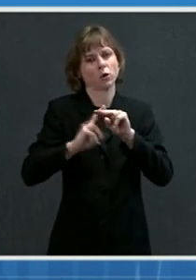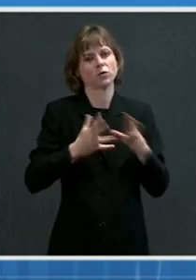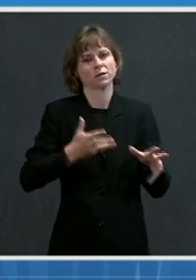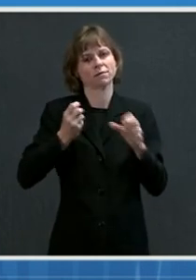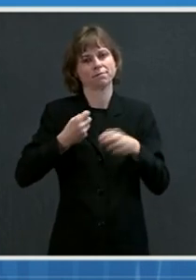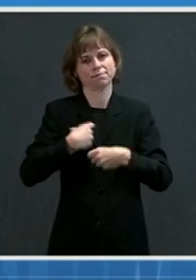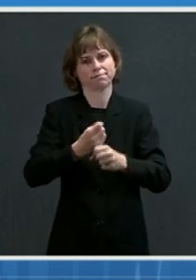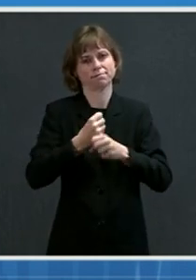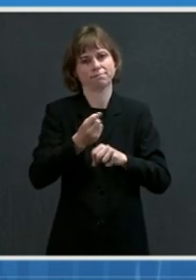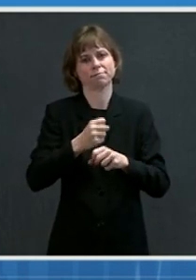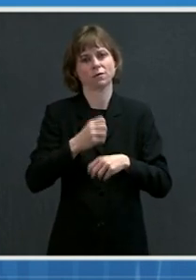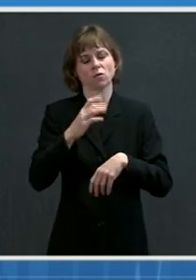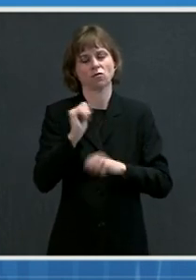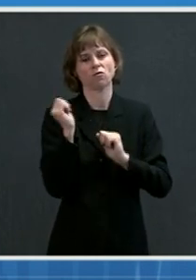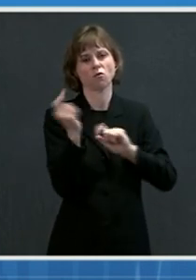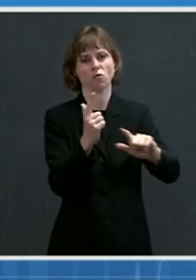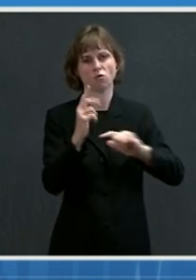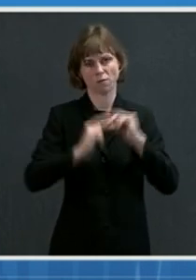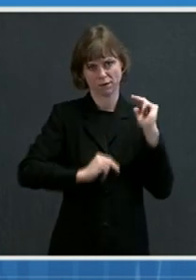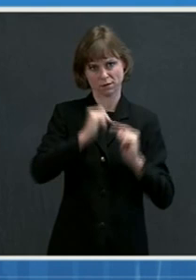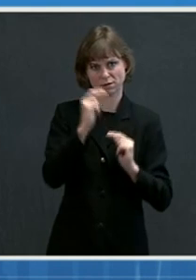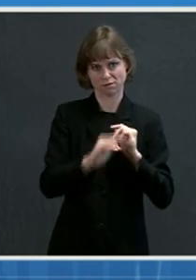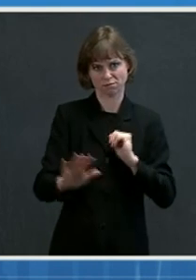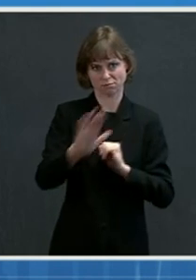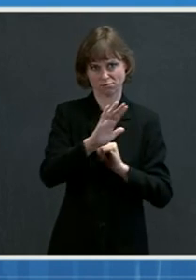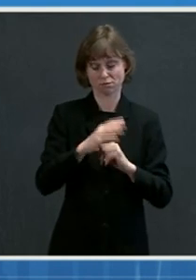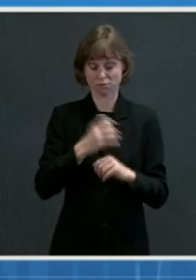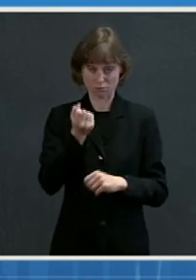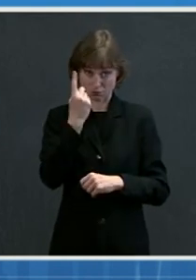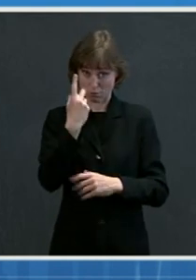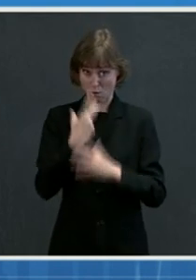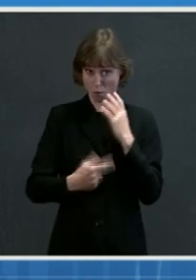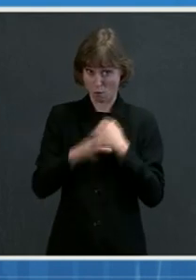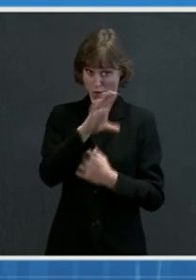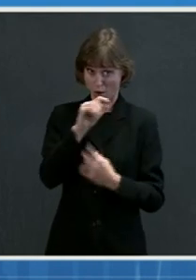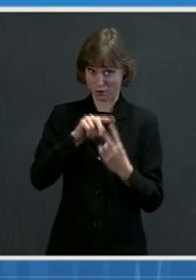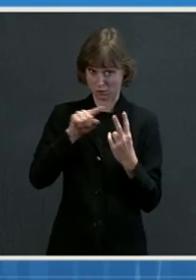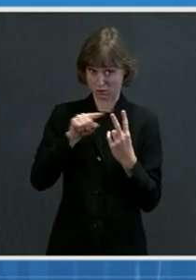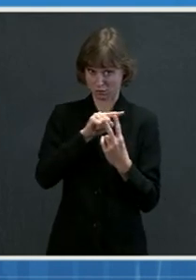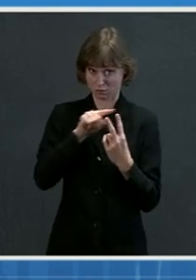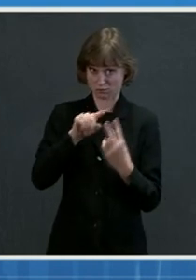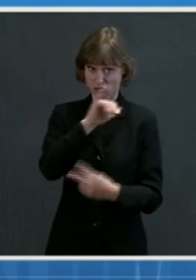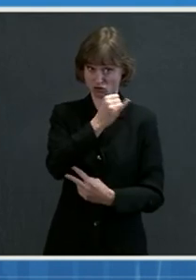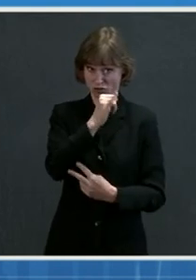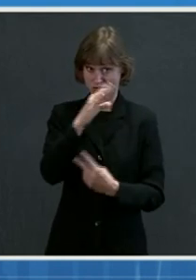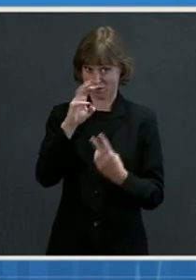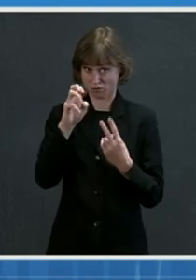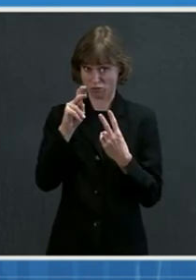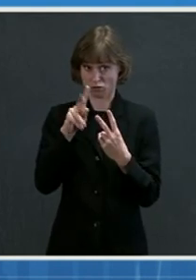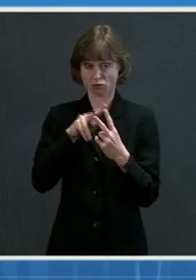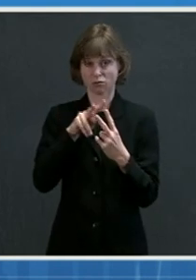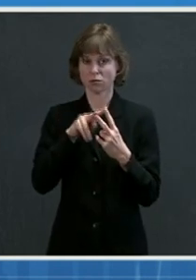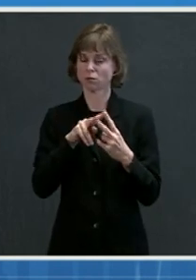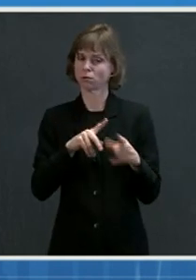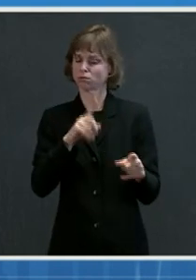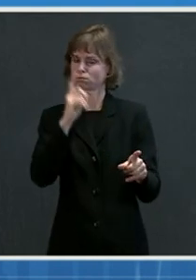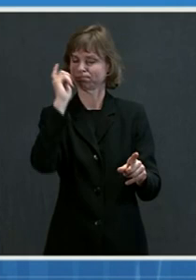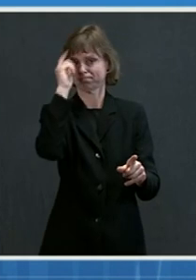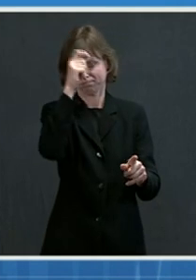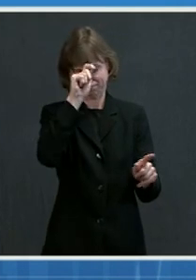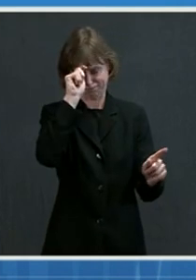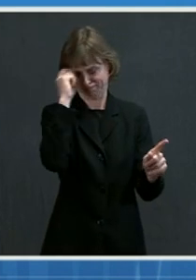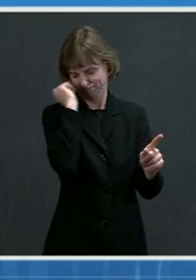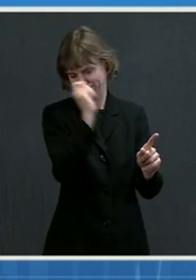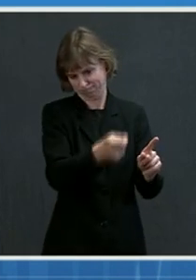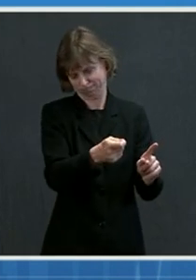I want to be clear. Both of these companies, Johnson & Johnson and Merck, deserve credit for this approach.